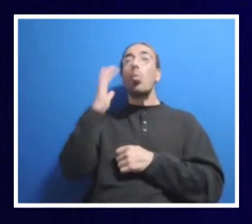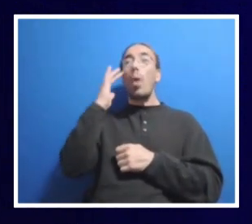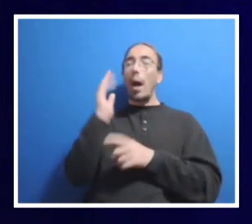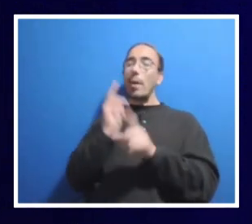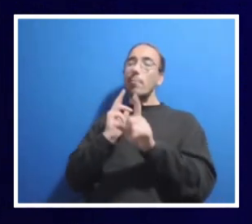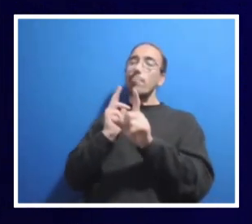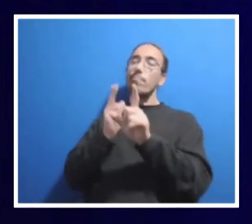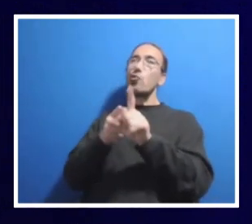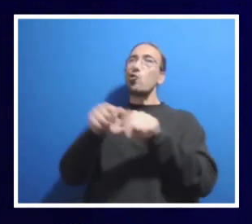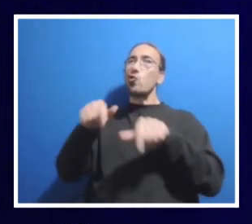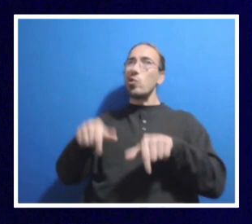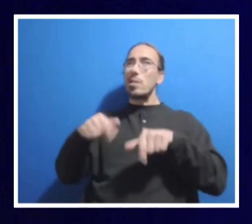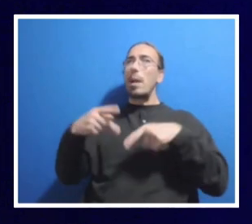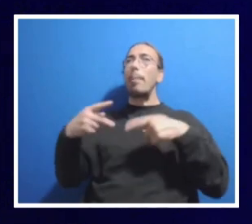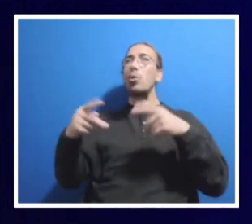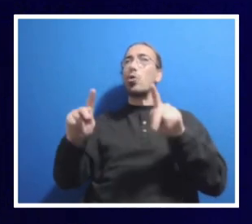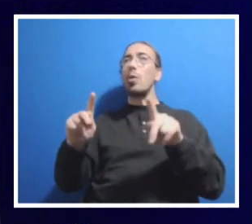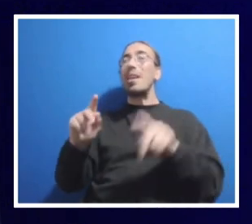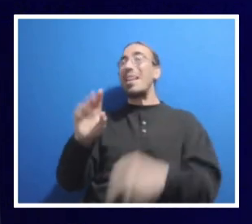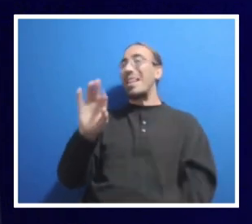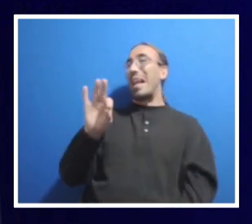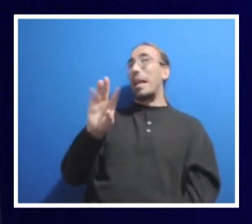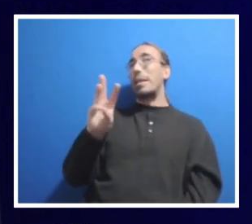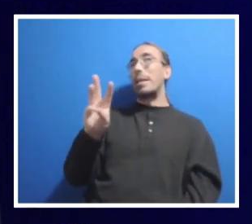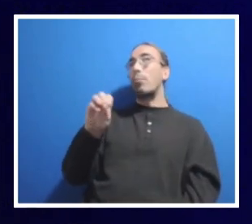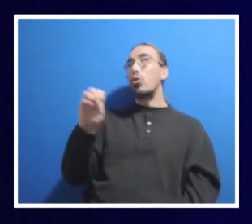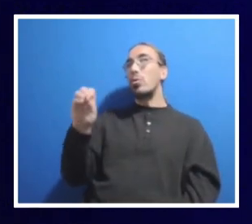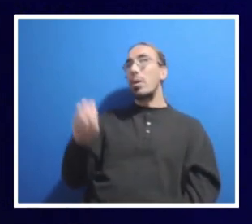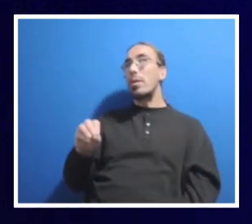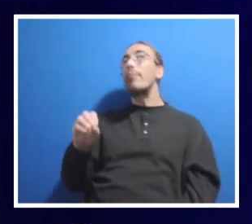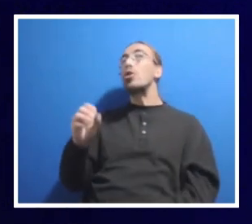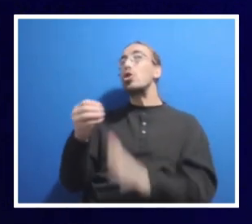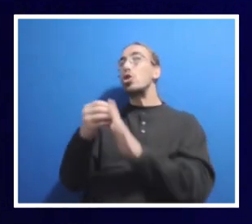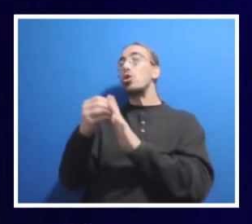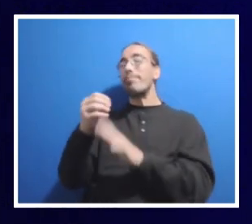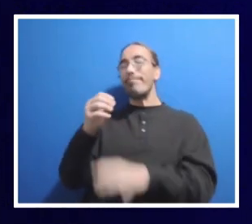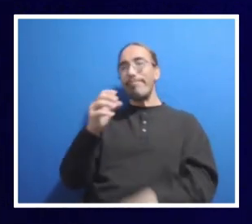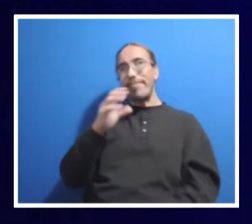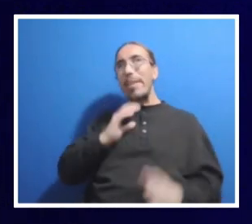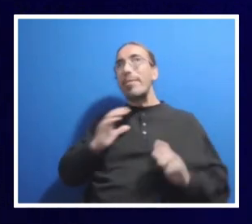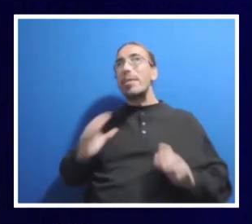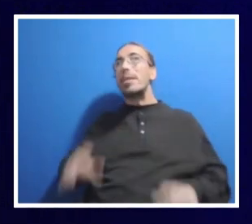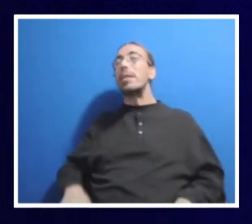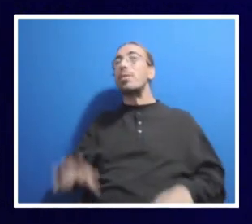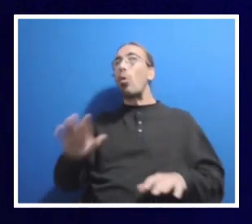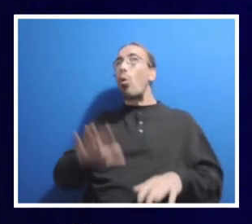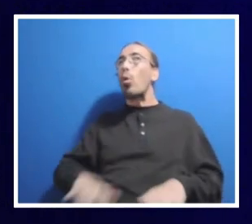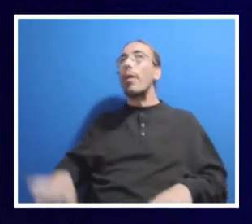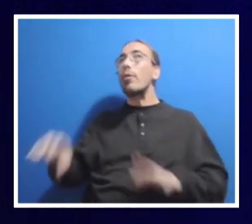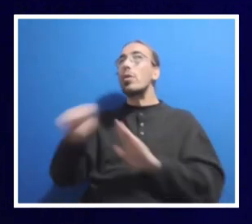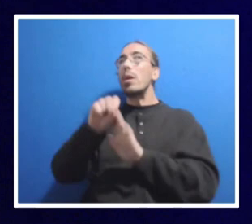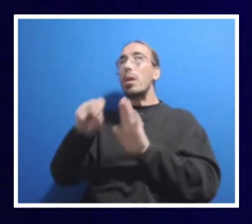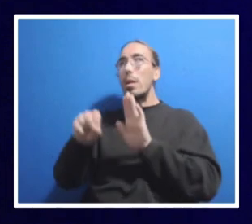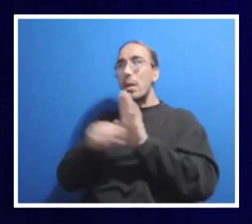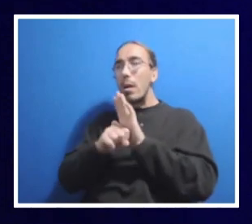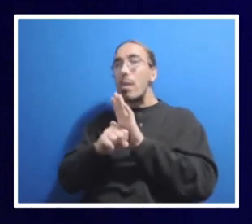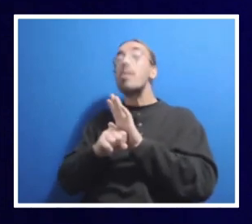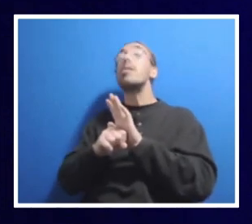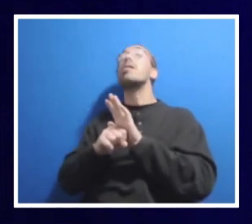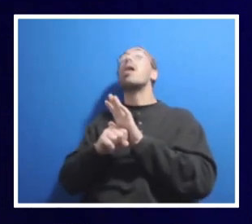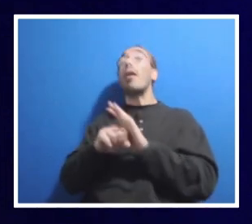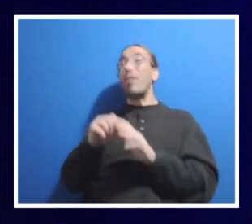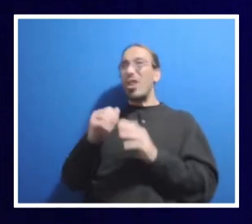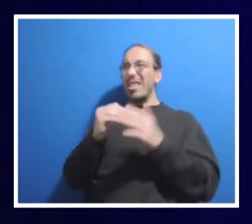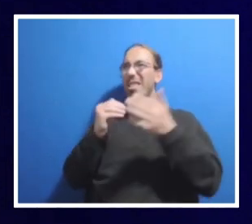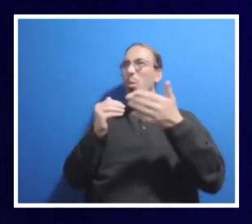The fact that 96% of the citizens of this Commonwealth are within 30 miles of one of our locations. What a